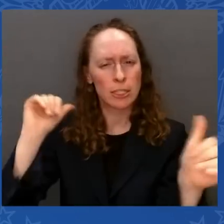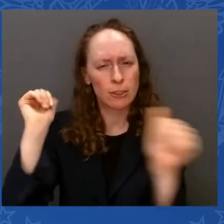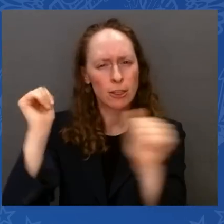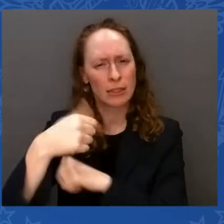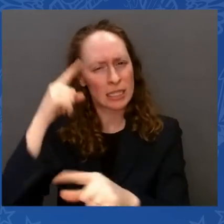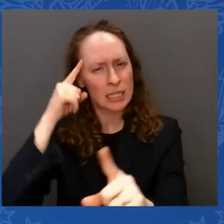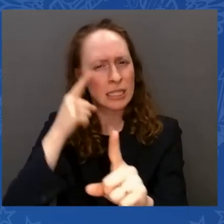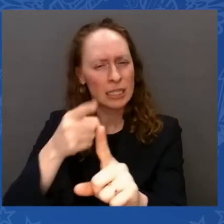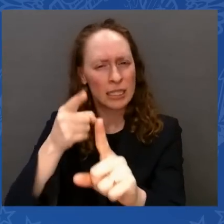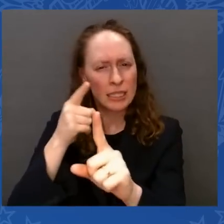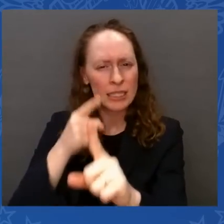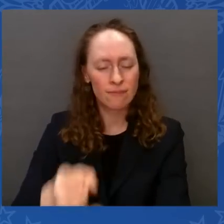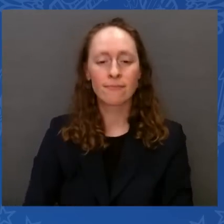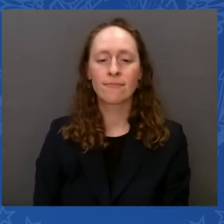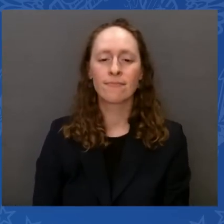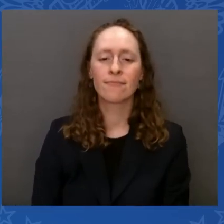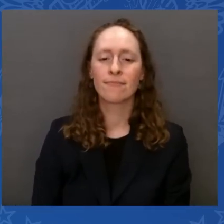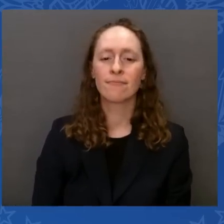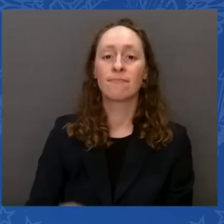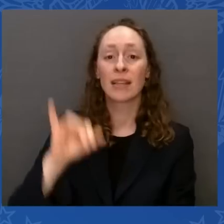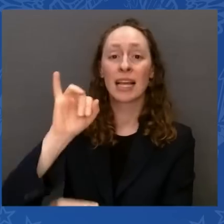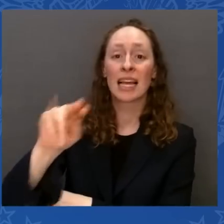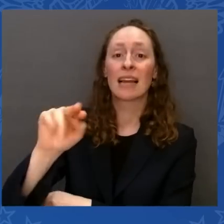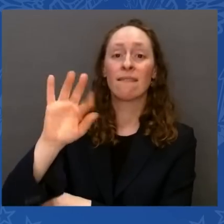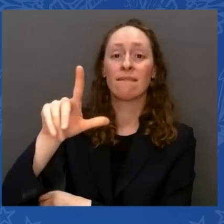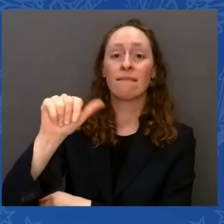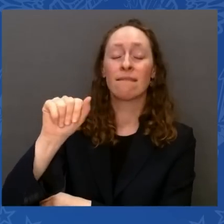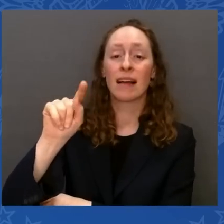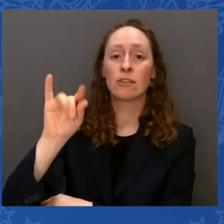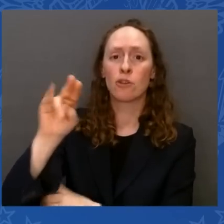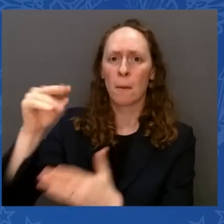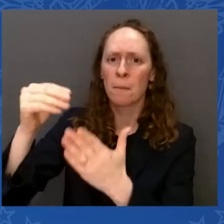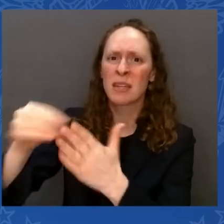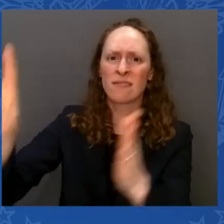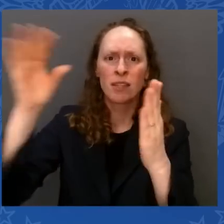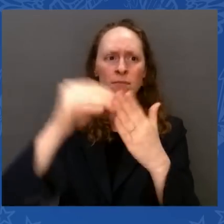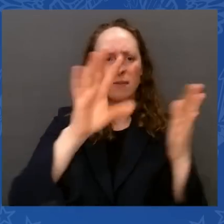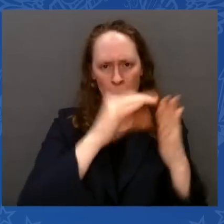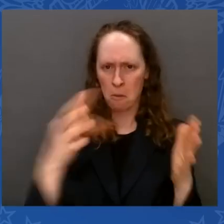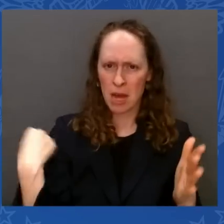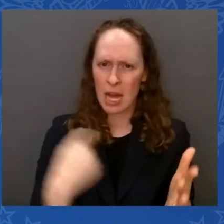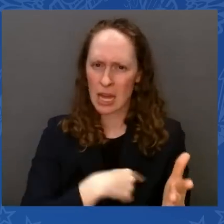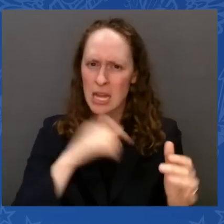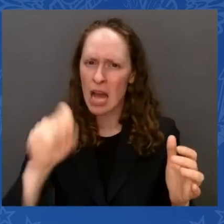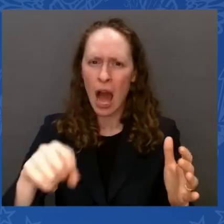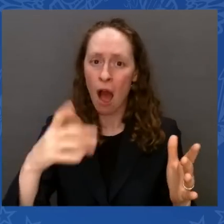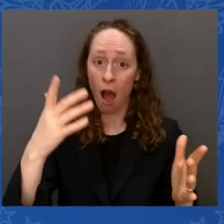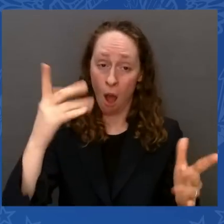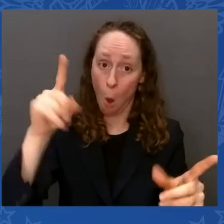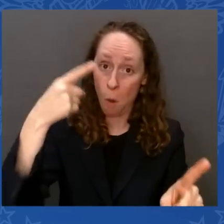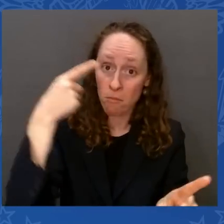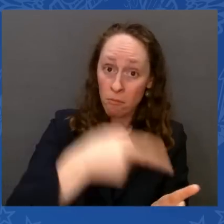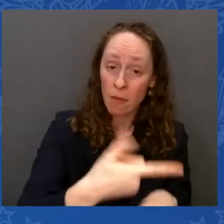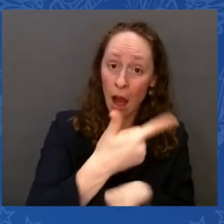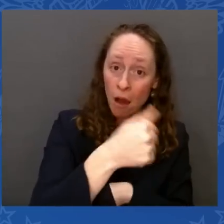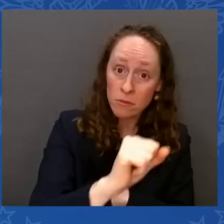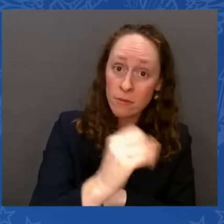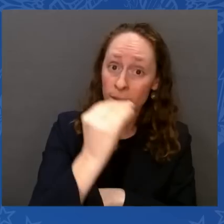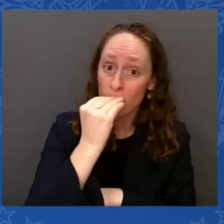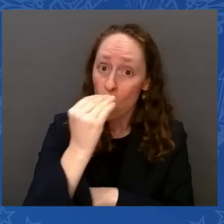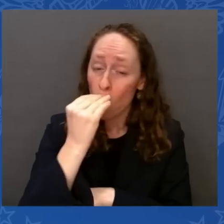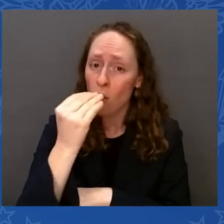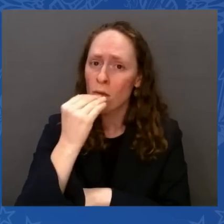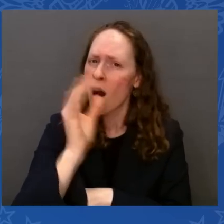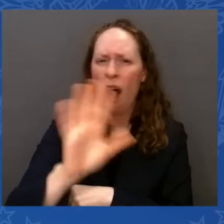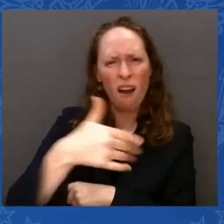and gas, which is critically important, and housing, but it's so many other things. My dad used to say — no kidding, instead he